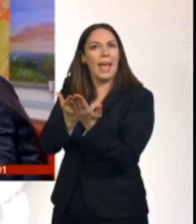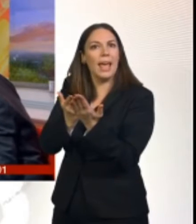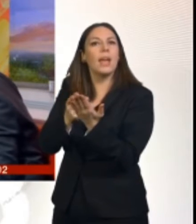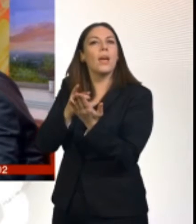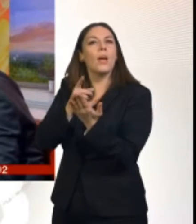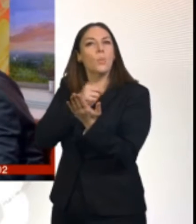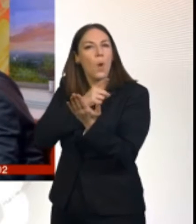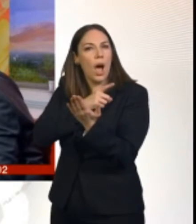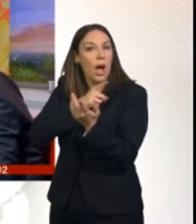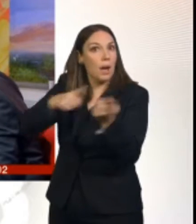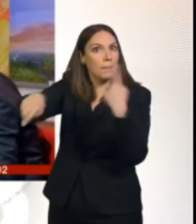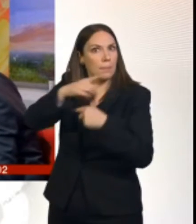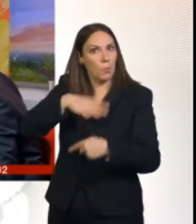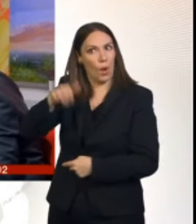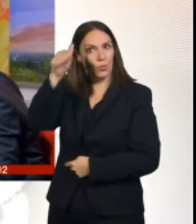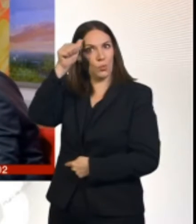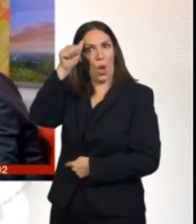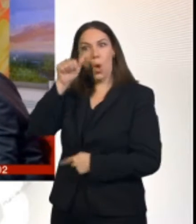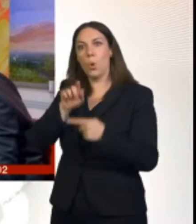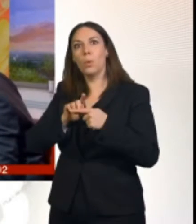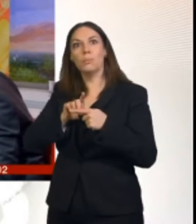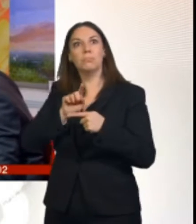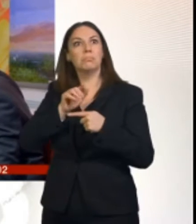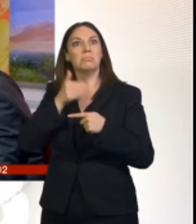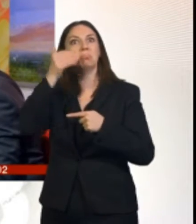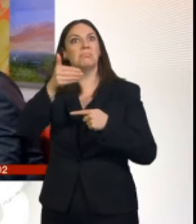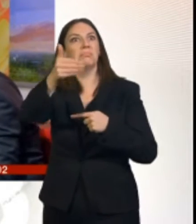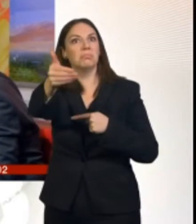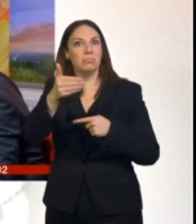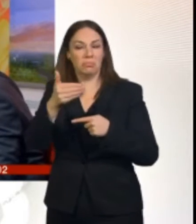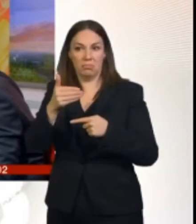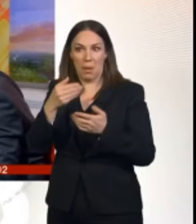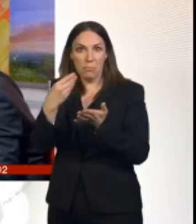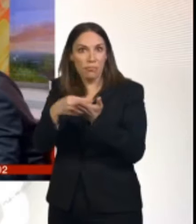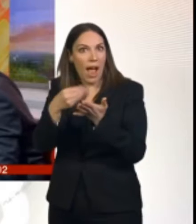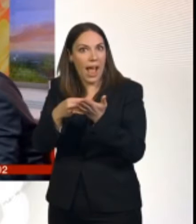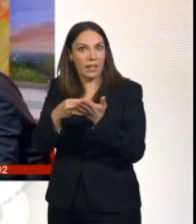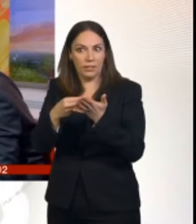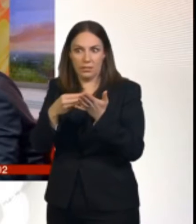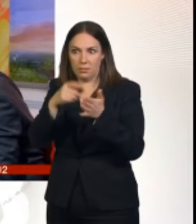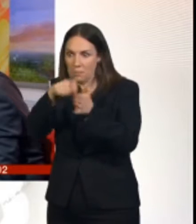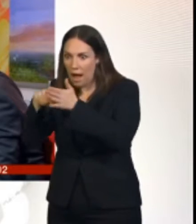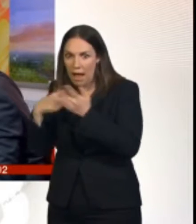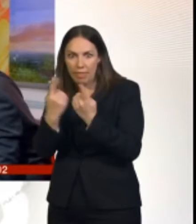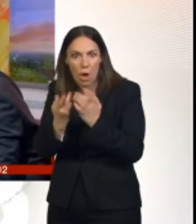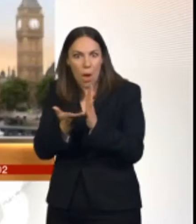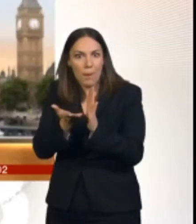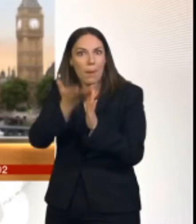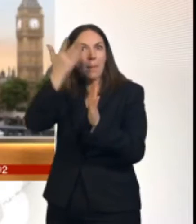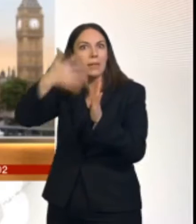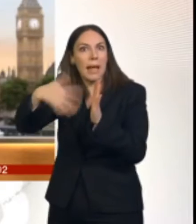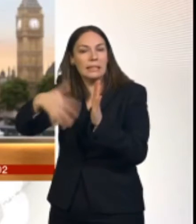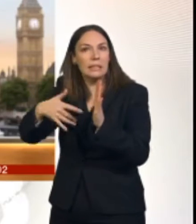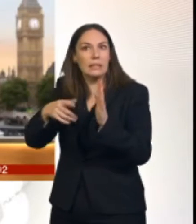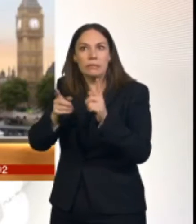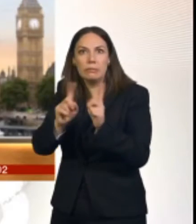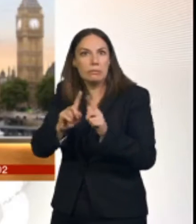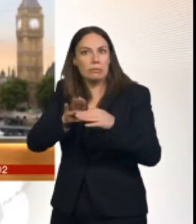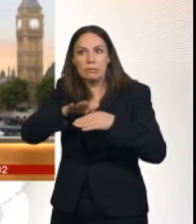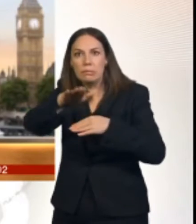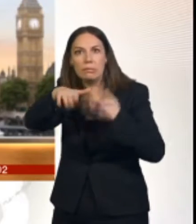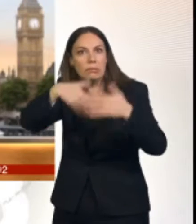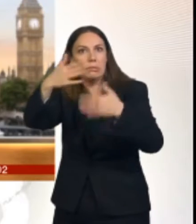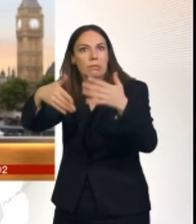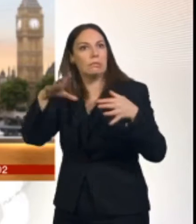expensive? How will it affect them in their households? And maybe this is a step towards some of those answers. Yeah,